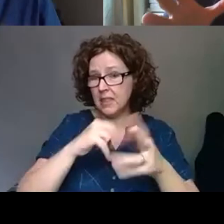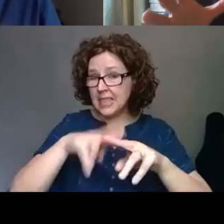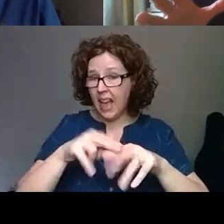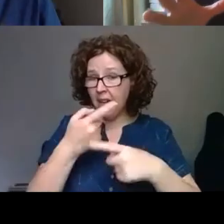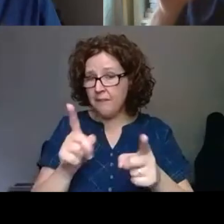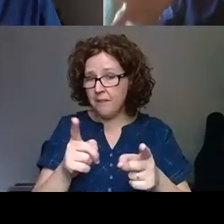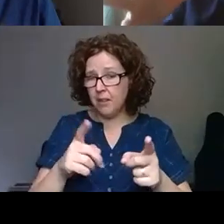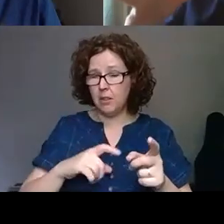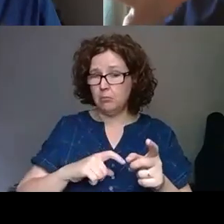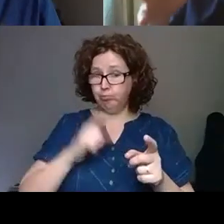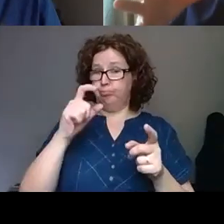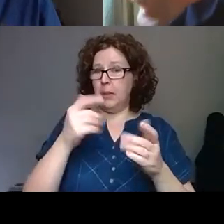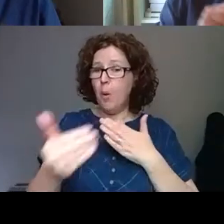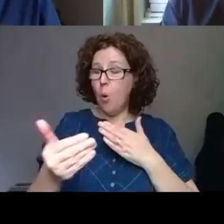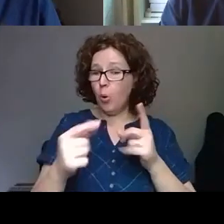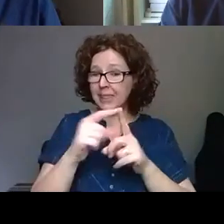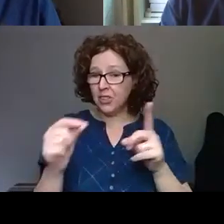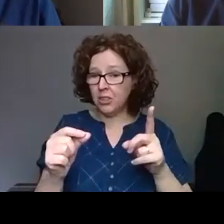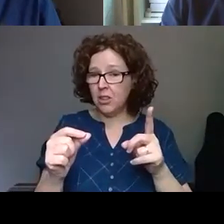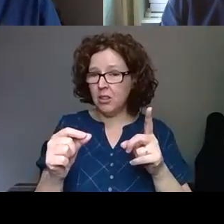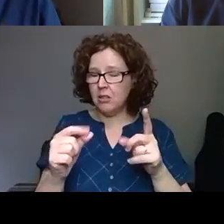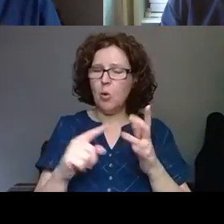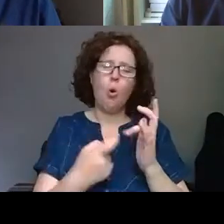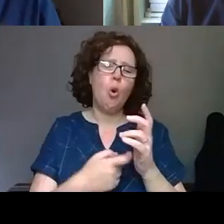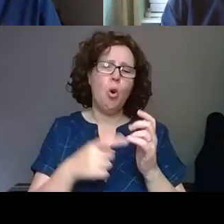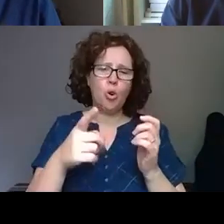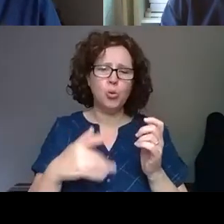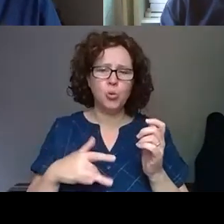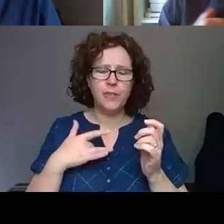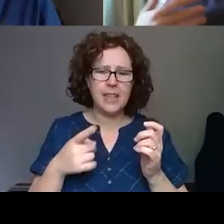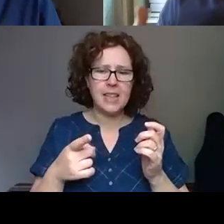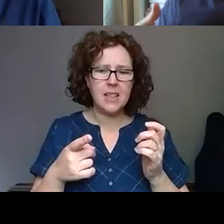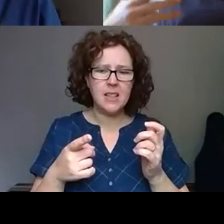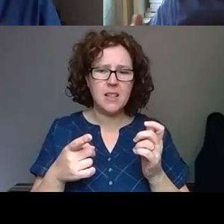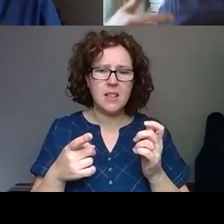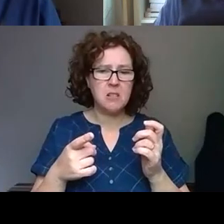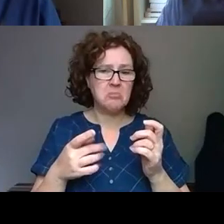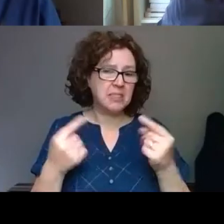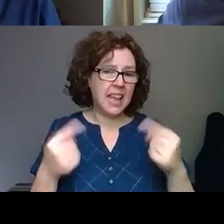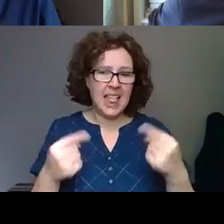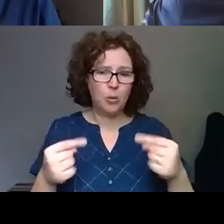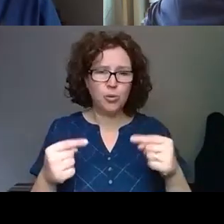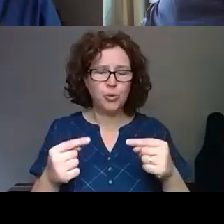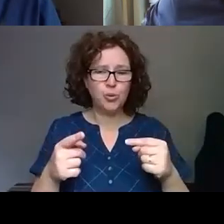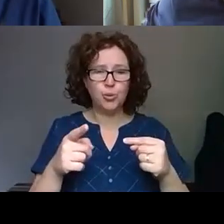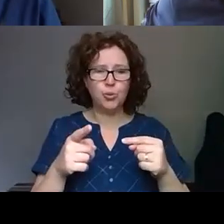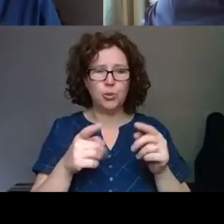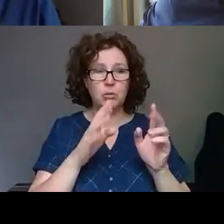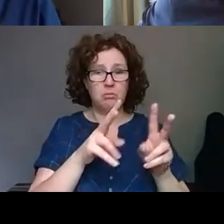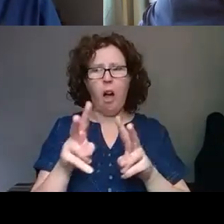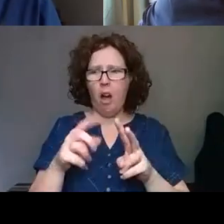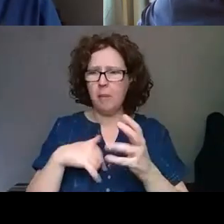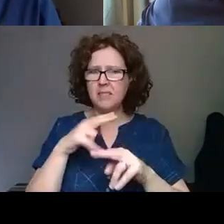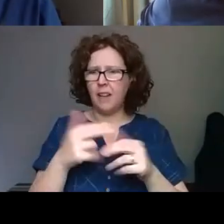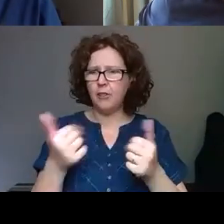your team and those people on your team? Or do you think it's just allowed you to notice that those digital skills that your team